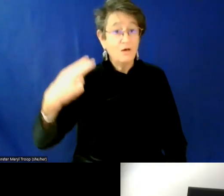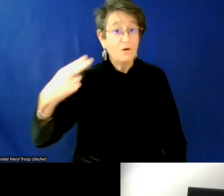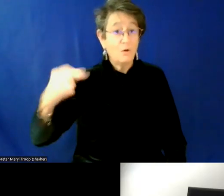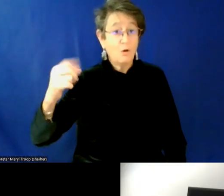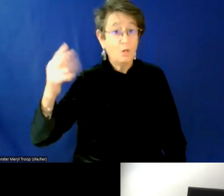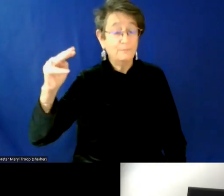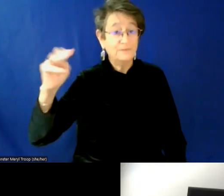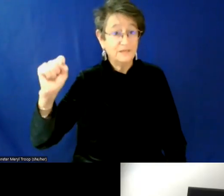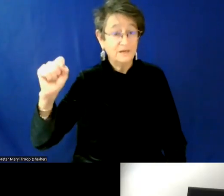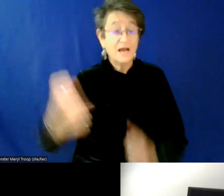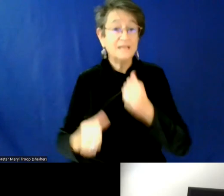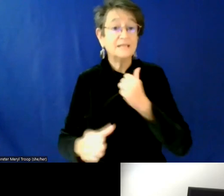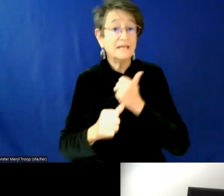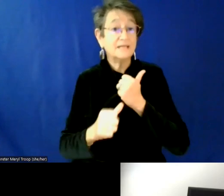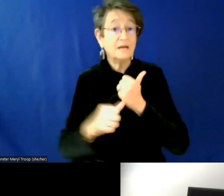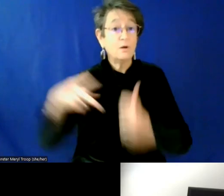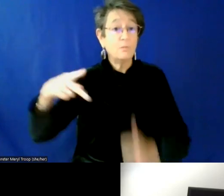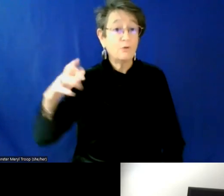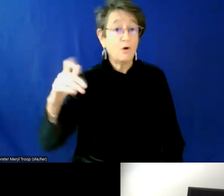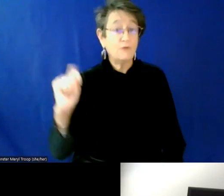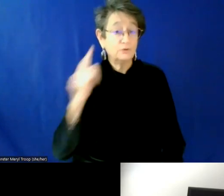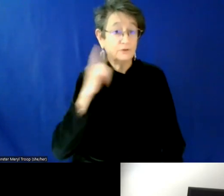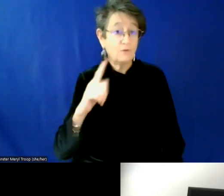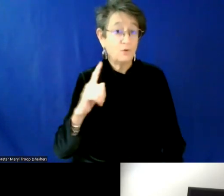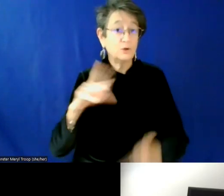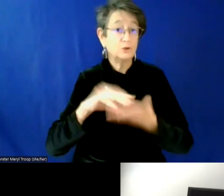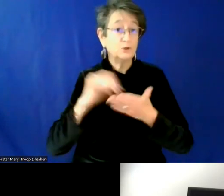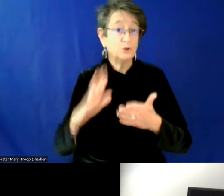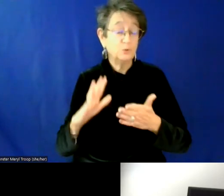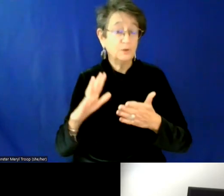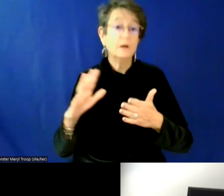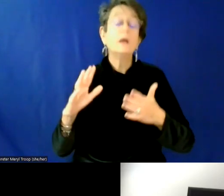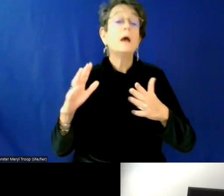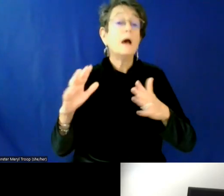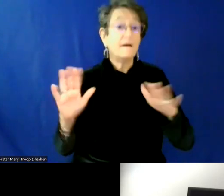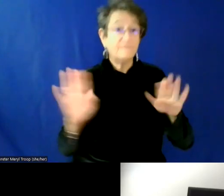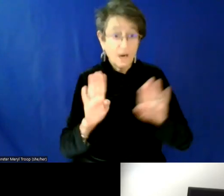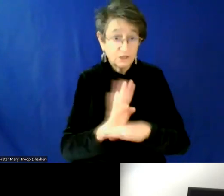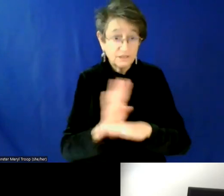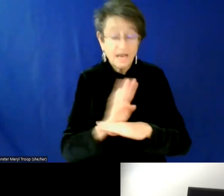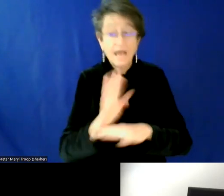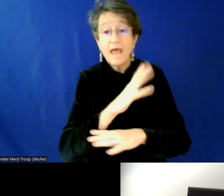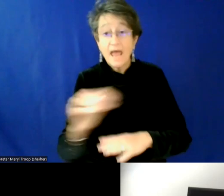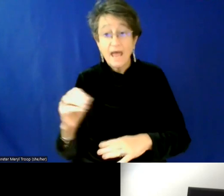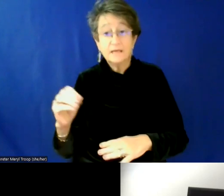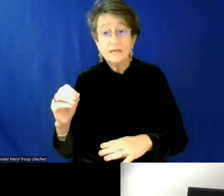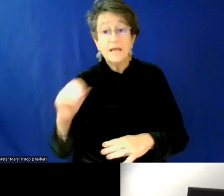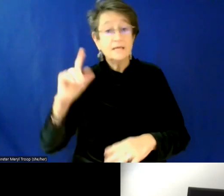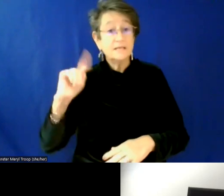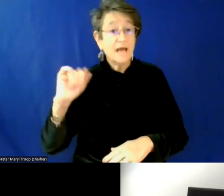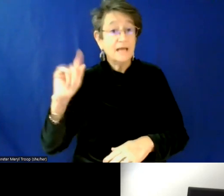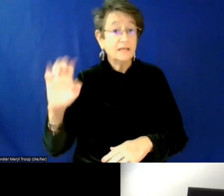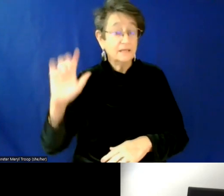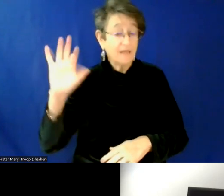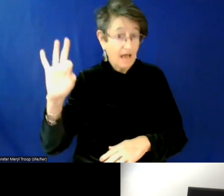student affairs and deputy title nine coordinator at the university of Southern Maine. So one of the things that I want to tell you